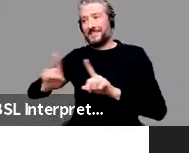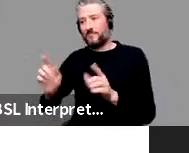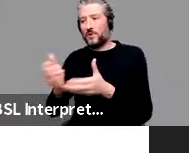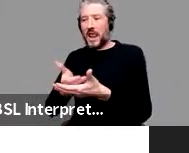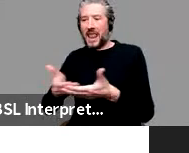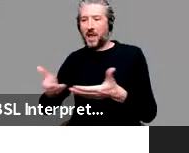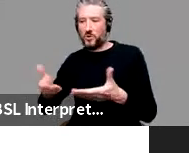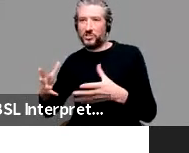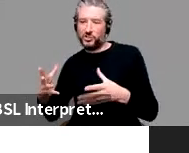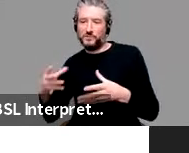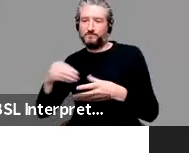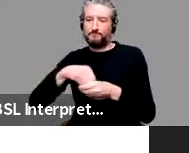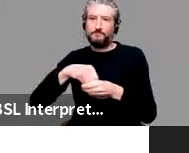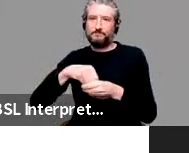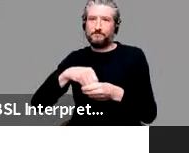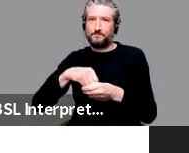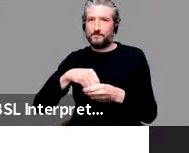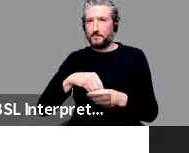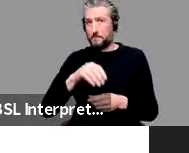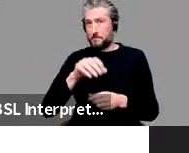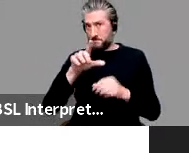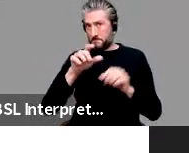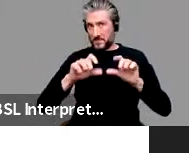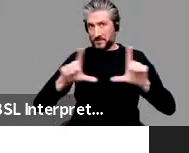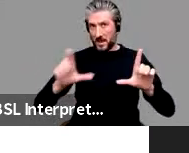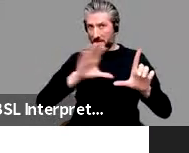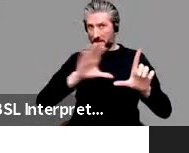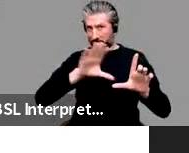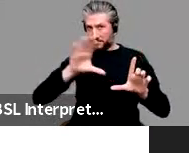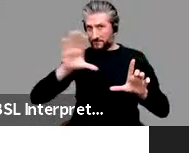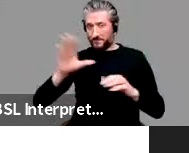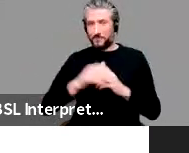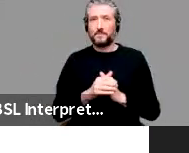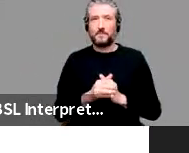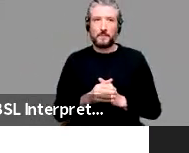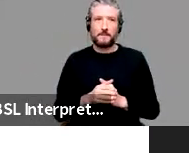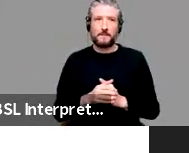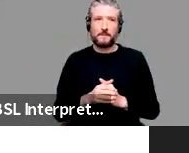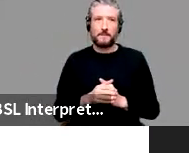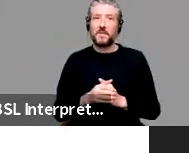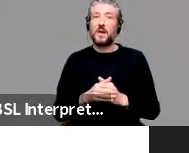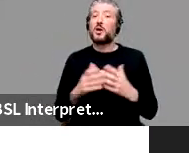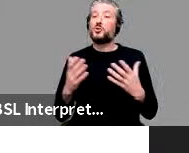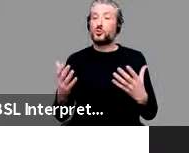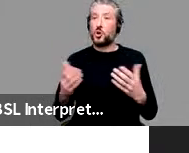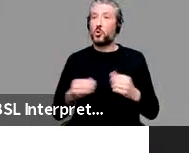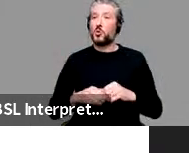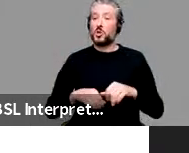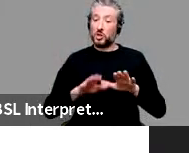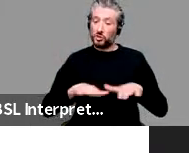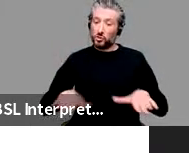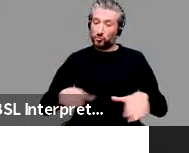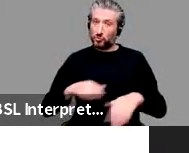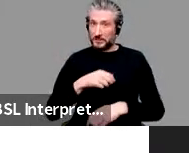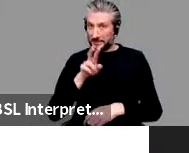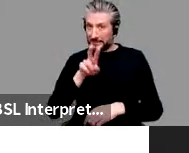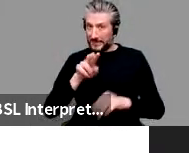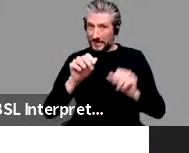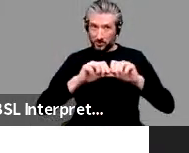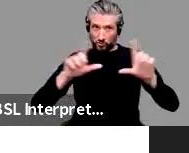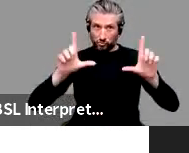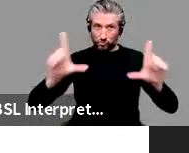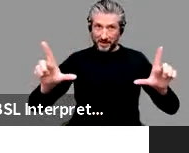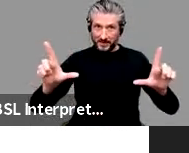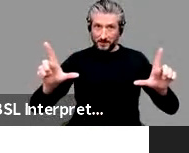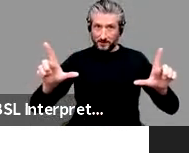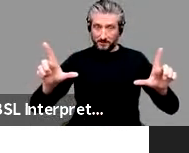um, these, uh, toddlers were looking at these pairs of images on the screen. Uh, they didn't all occur